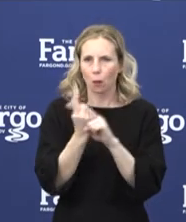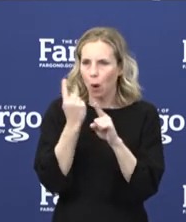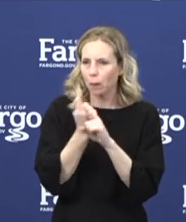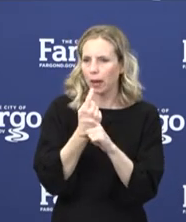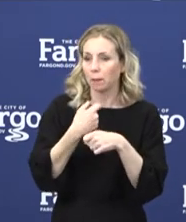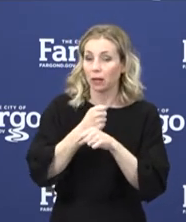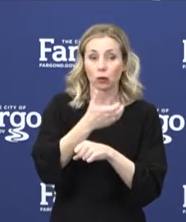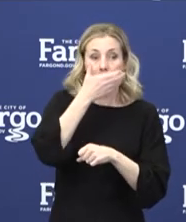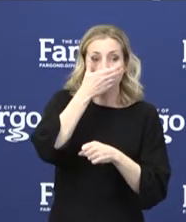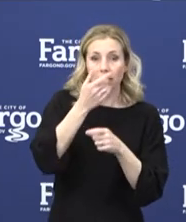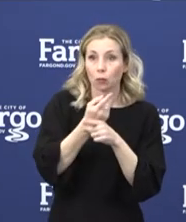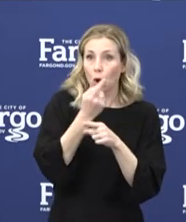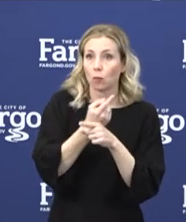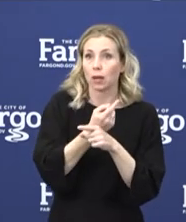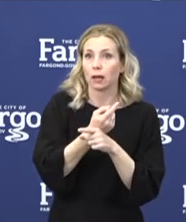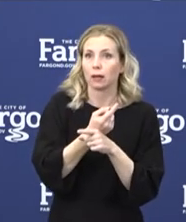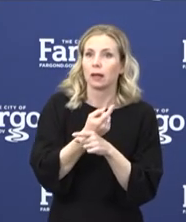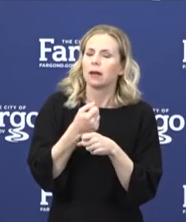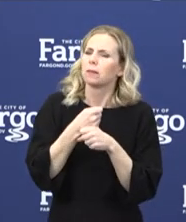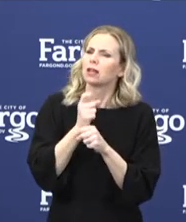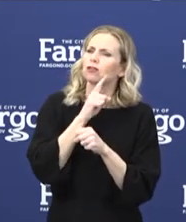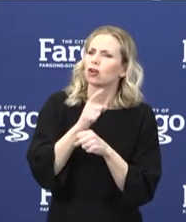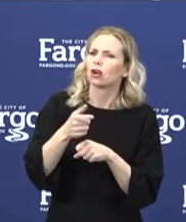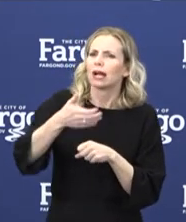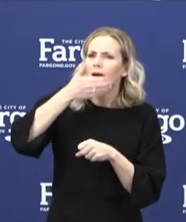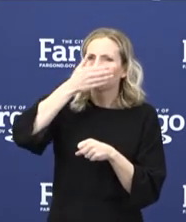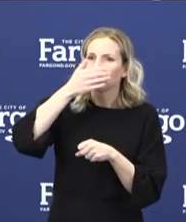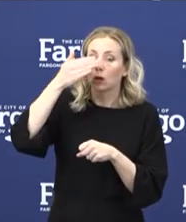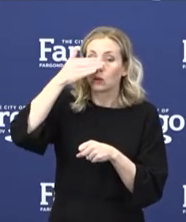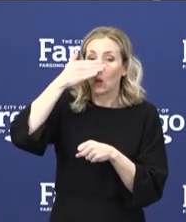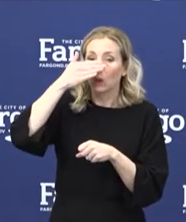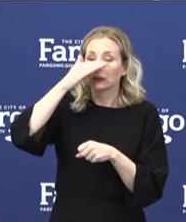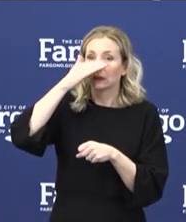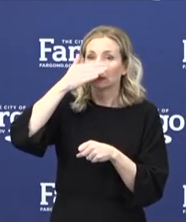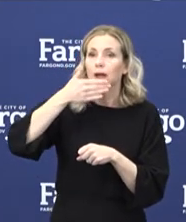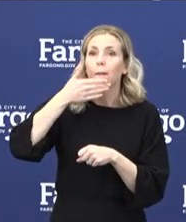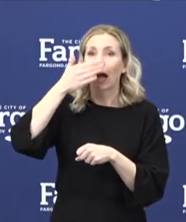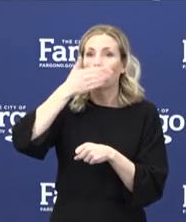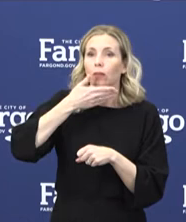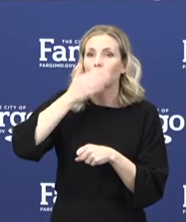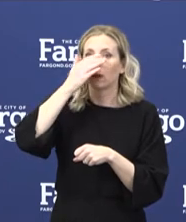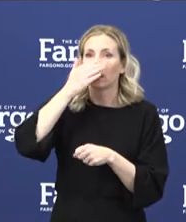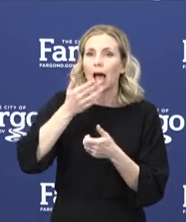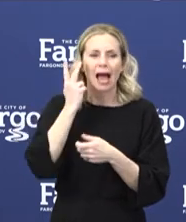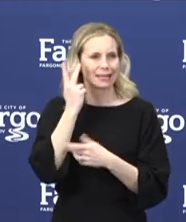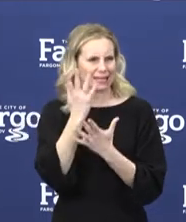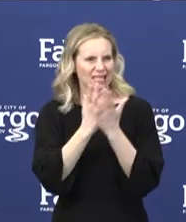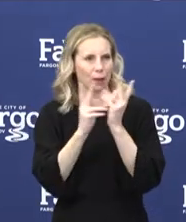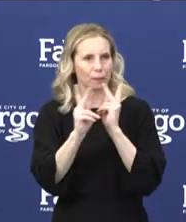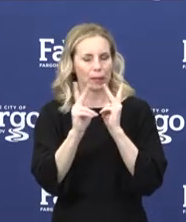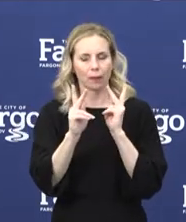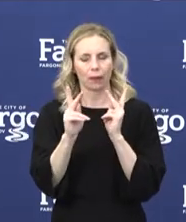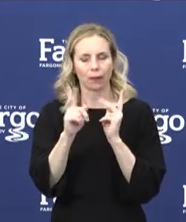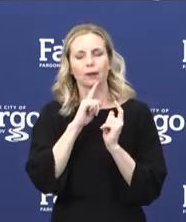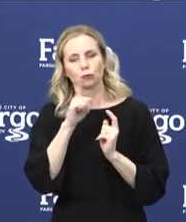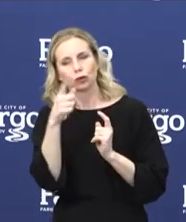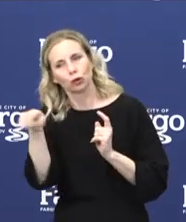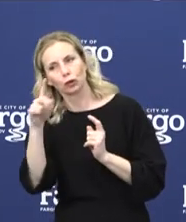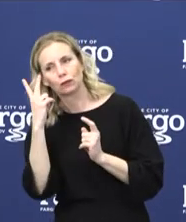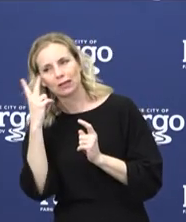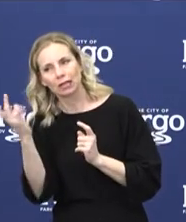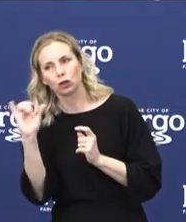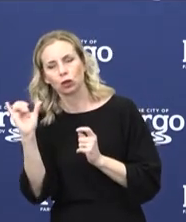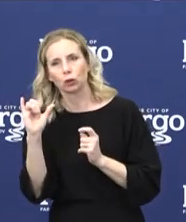And when we wear the mask, make sure that it covers both your nose and your mouth. You know, I've seen people in the community, I'm sure others of you have as well,